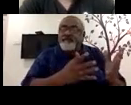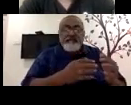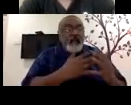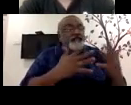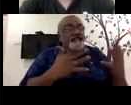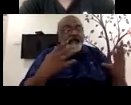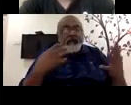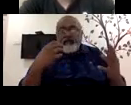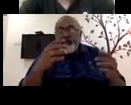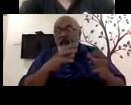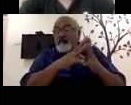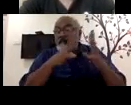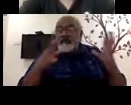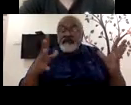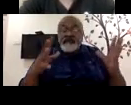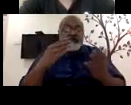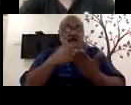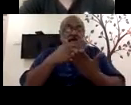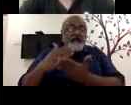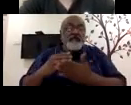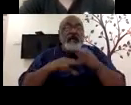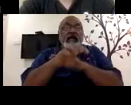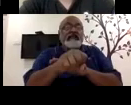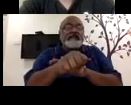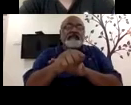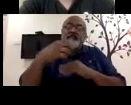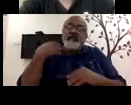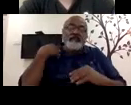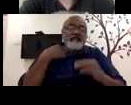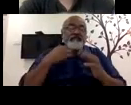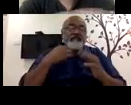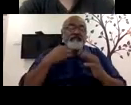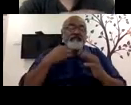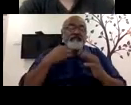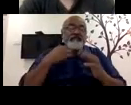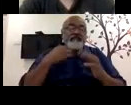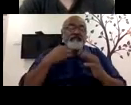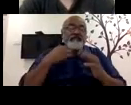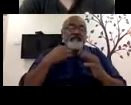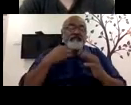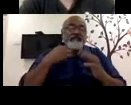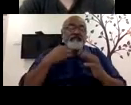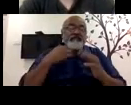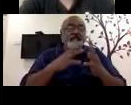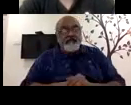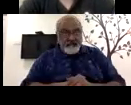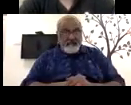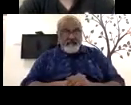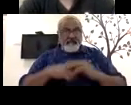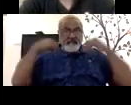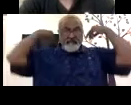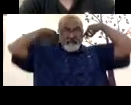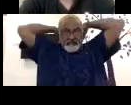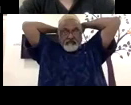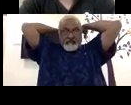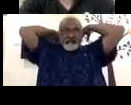than huge problems with accessibility, not every there's no accessible learning spaces